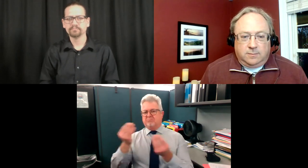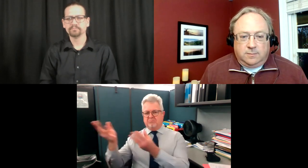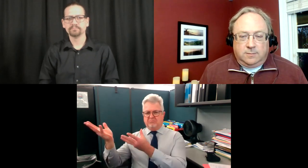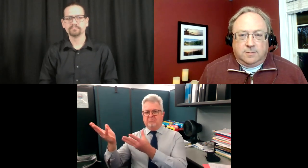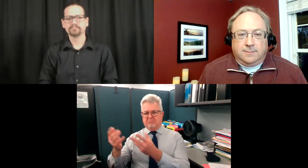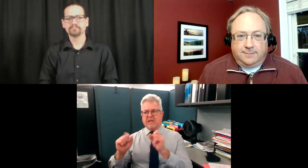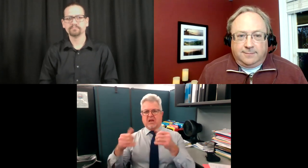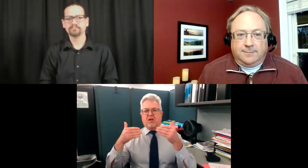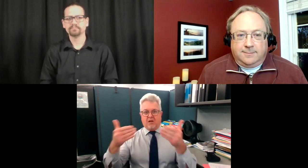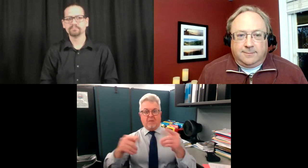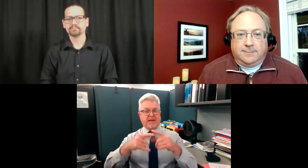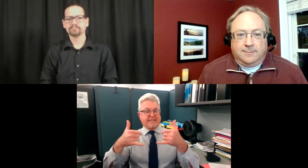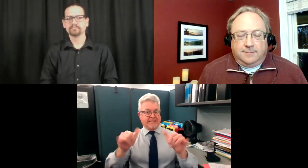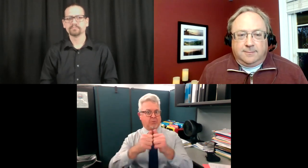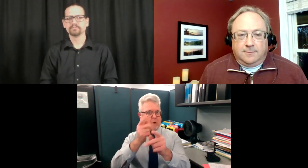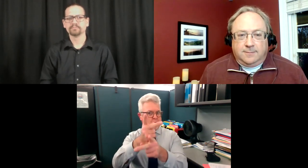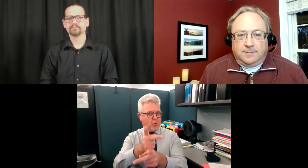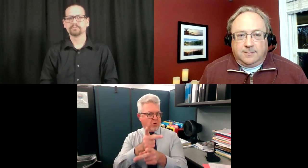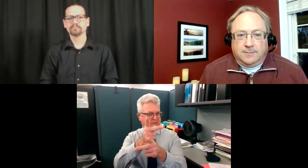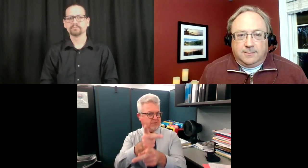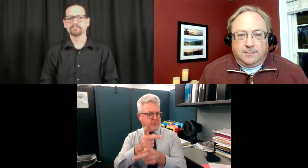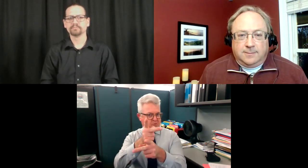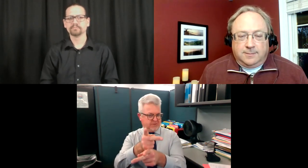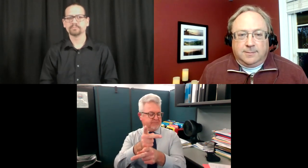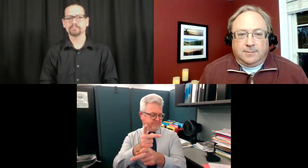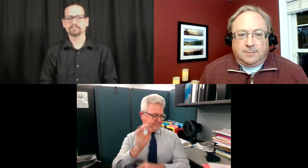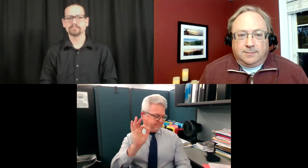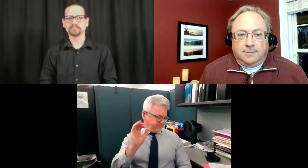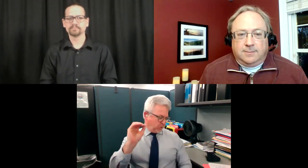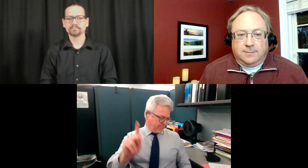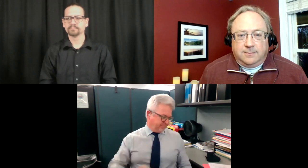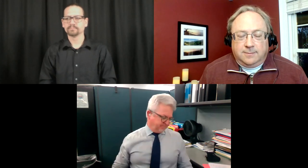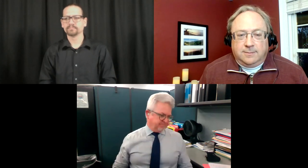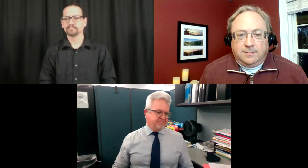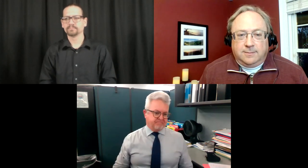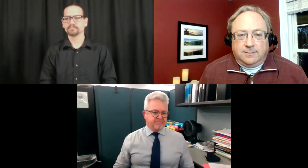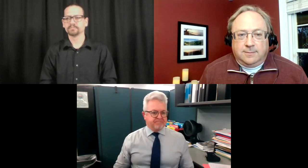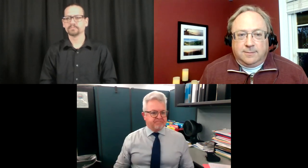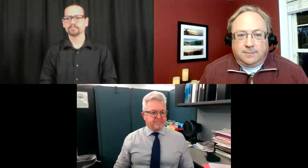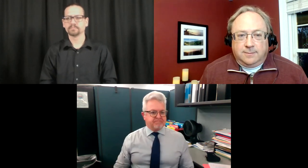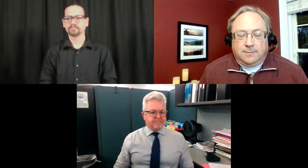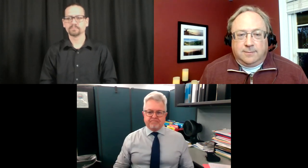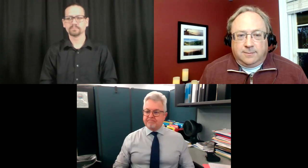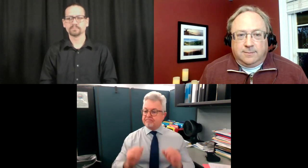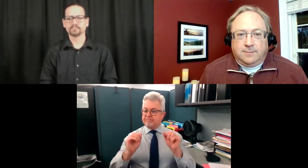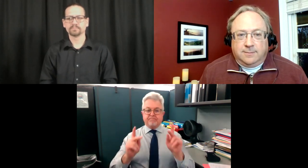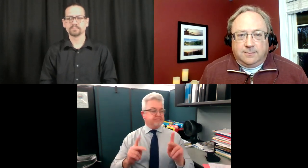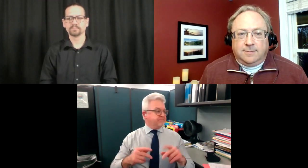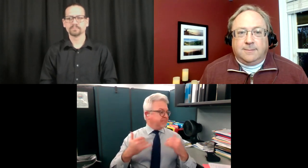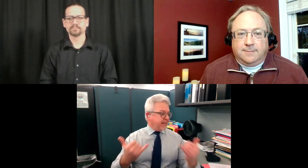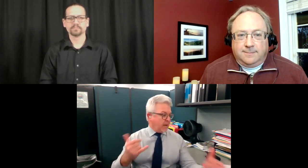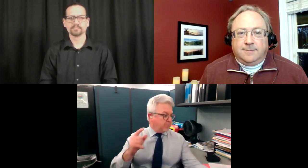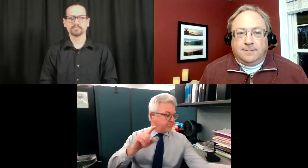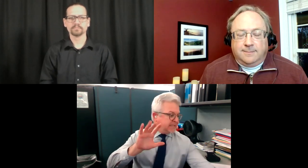thank you i will pass that information on to the person who sent me an email however i just want to emphasize still with caution